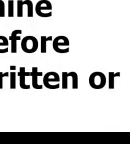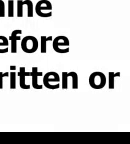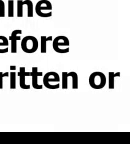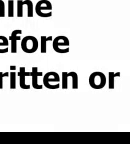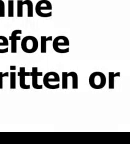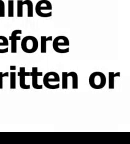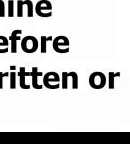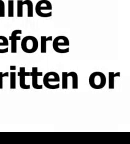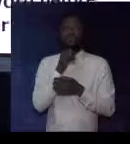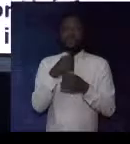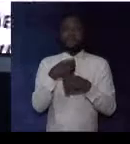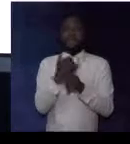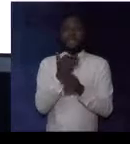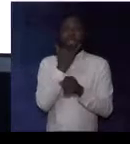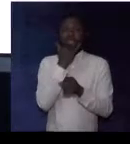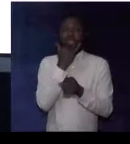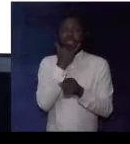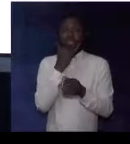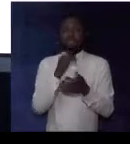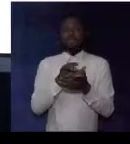so that we will not be making mistakes.